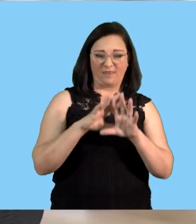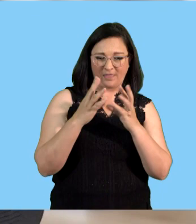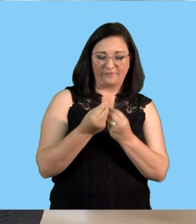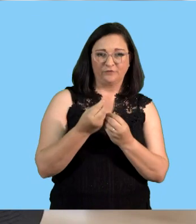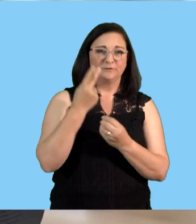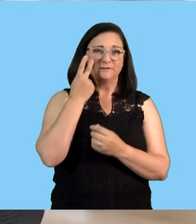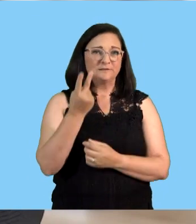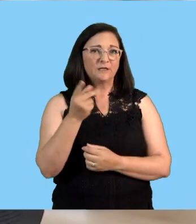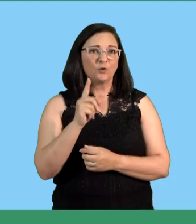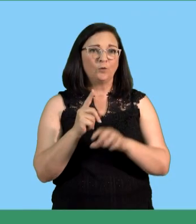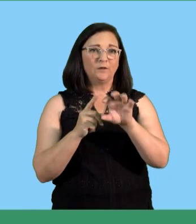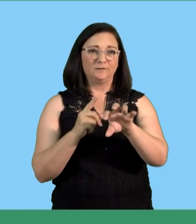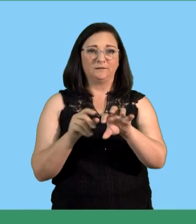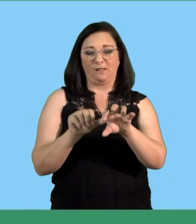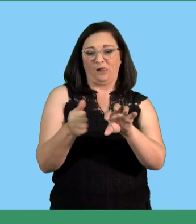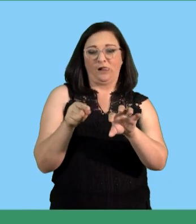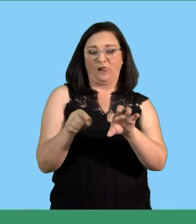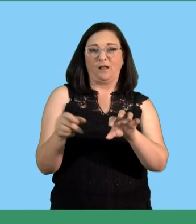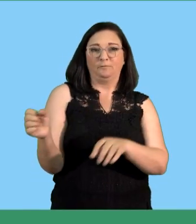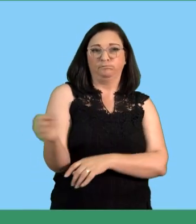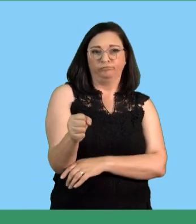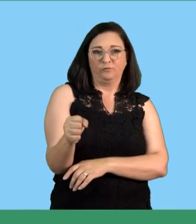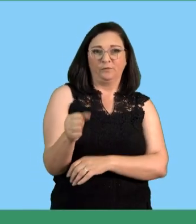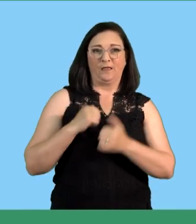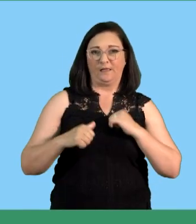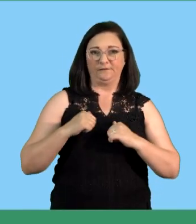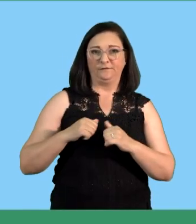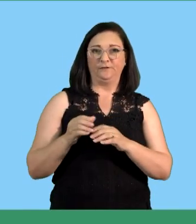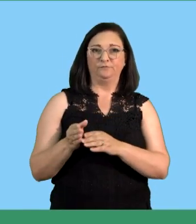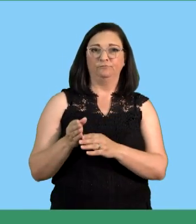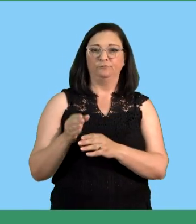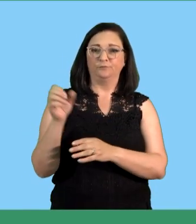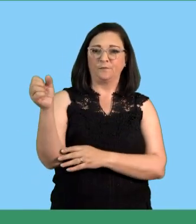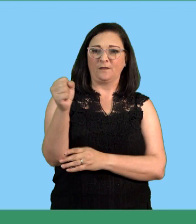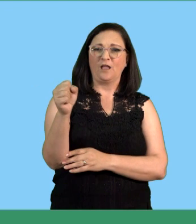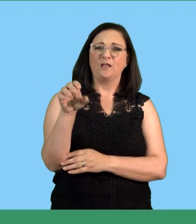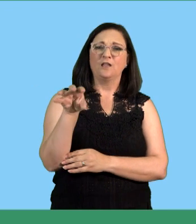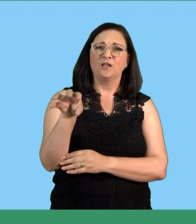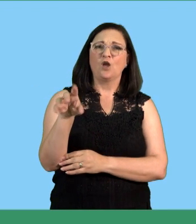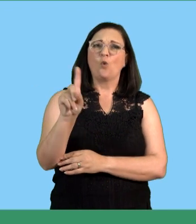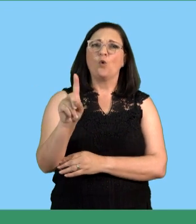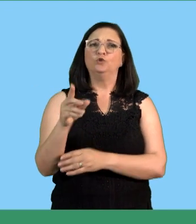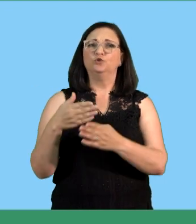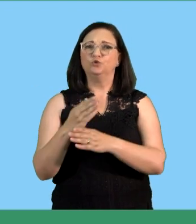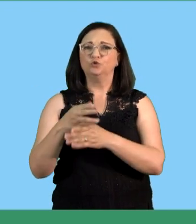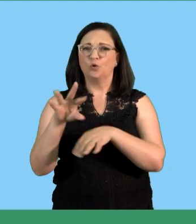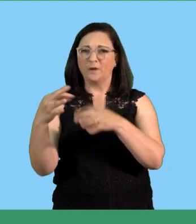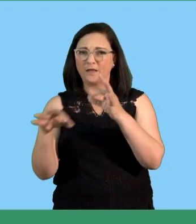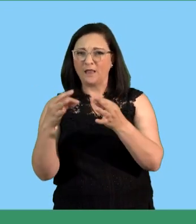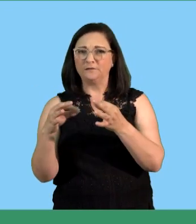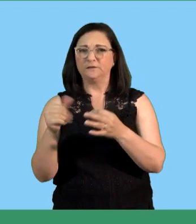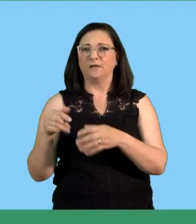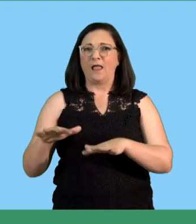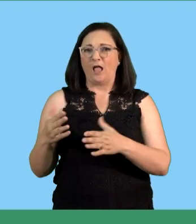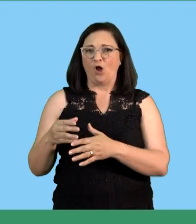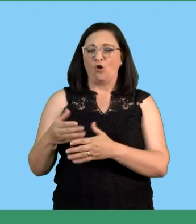looking at we'll be looking at the recruitment activity we'll be looking at job analysis the method of recruitment we'll be looking at selection activities